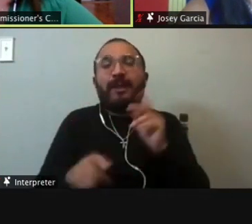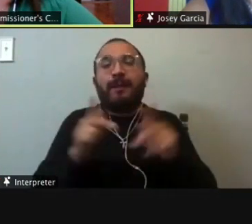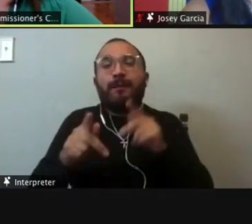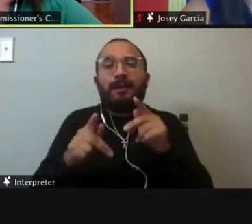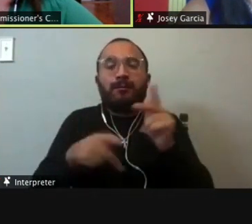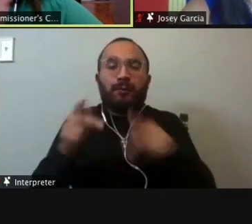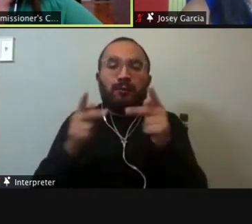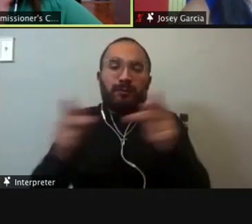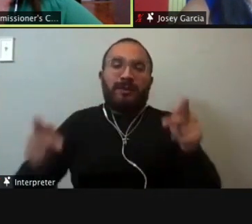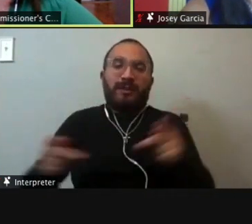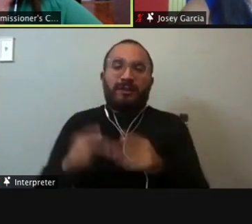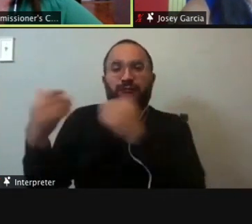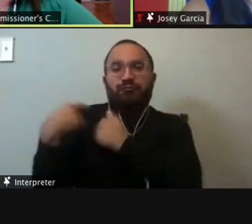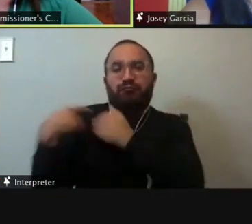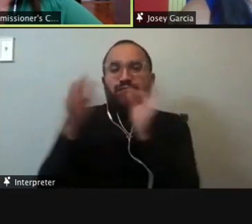spend our, our tax dollars.